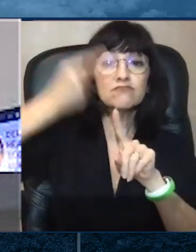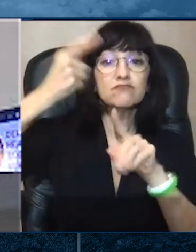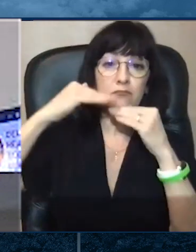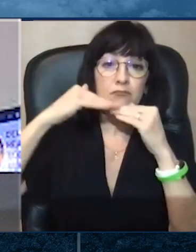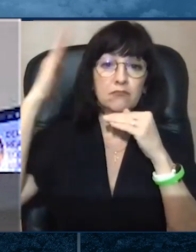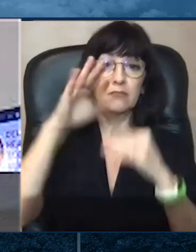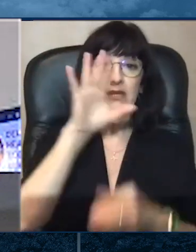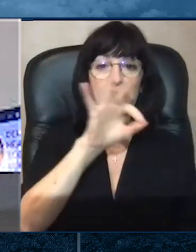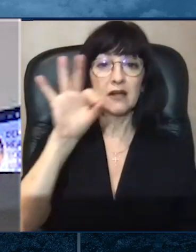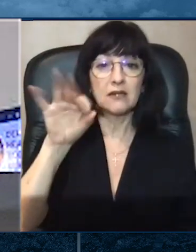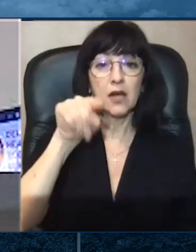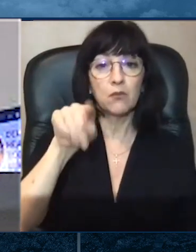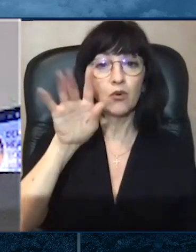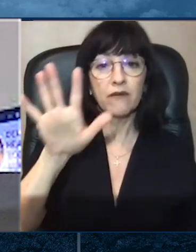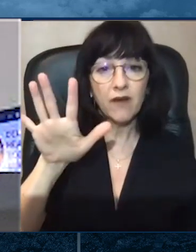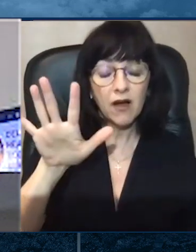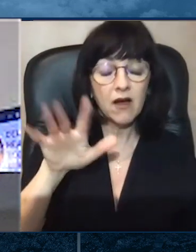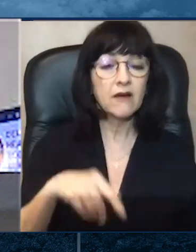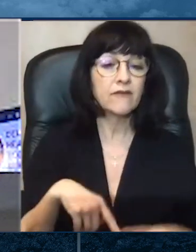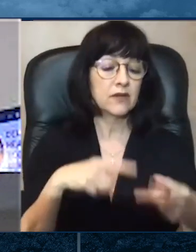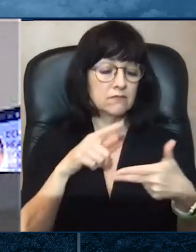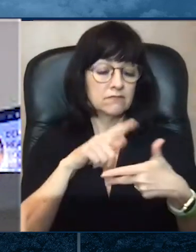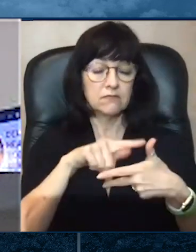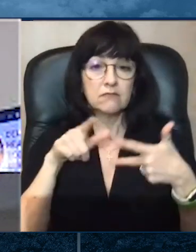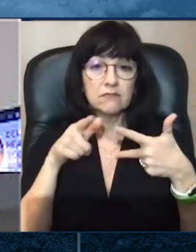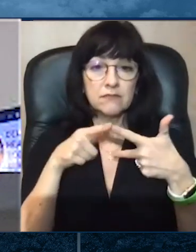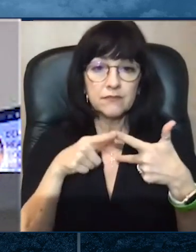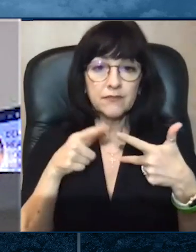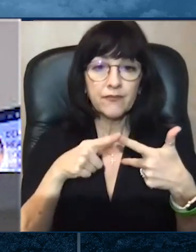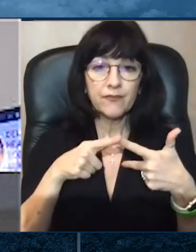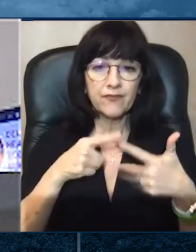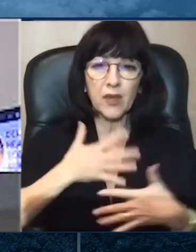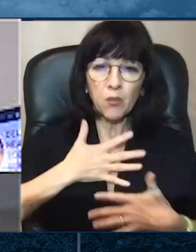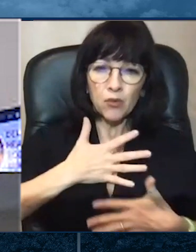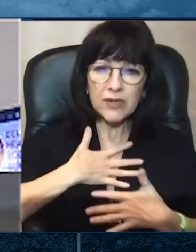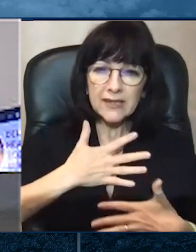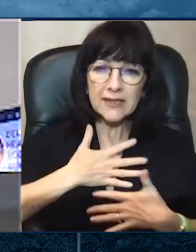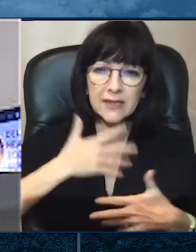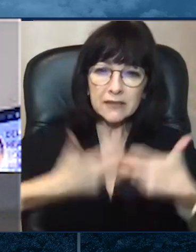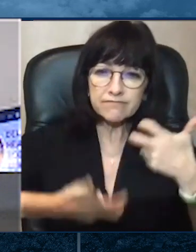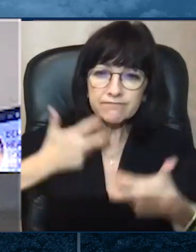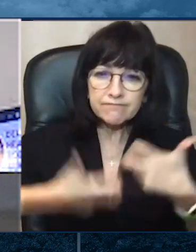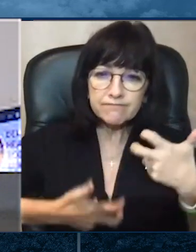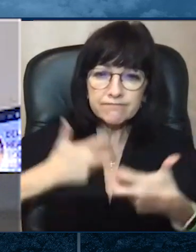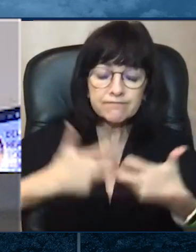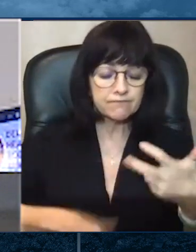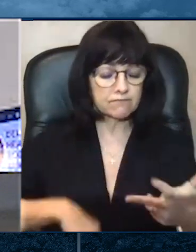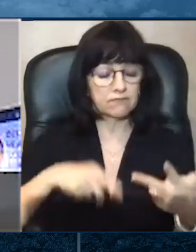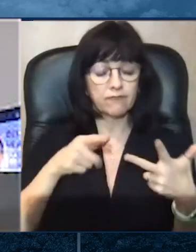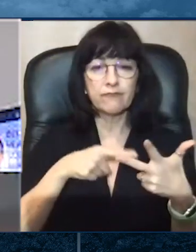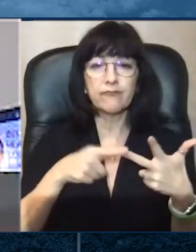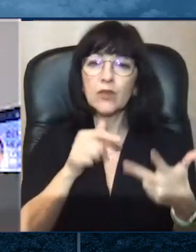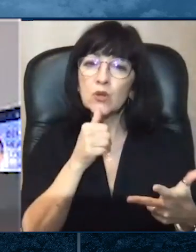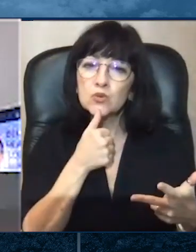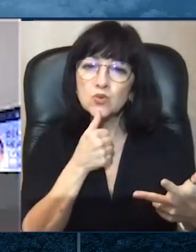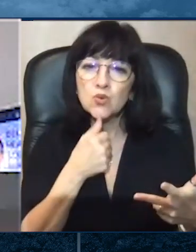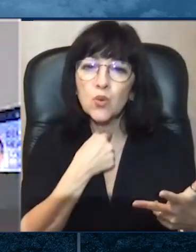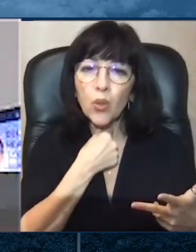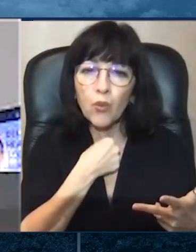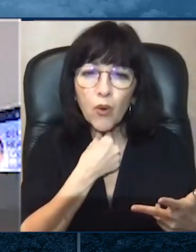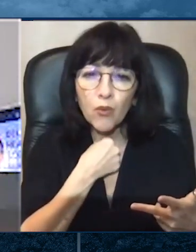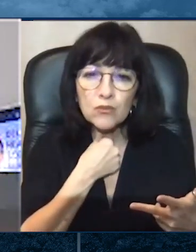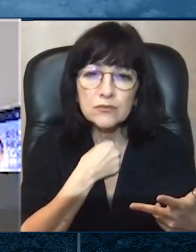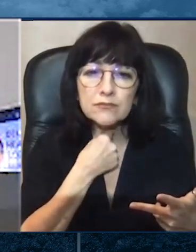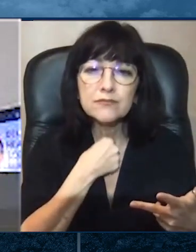Los otros síntomas pueden ser dolor de la alcance y dolor de cuerpo. Si está sano